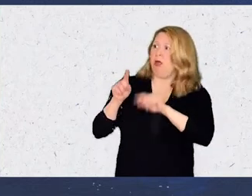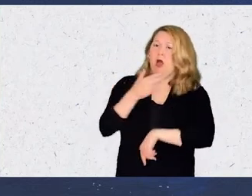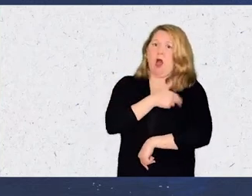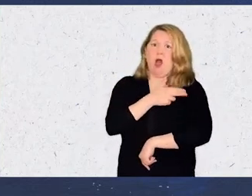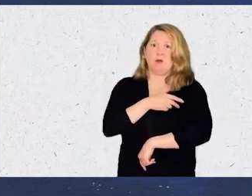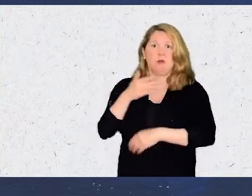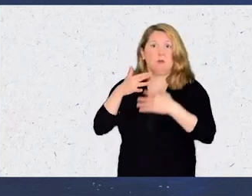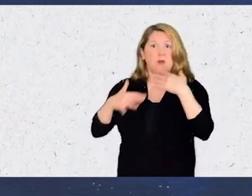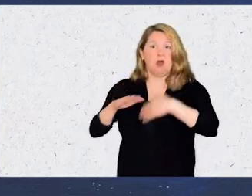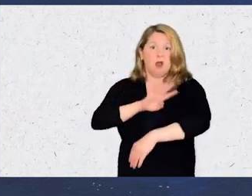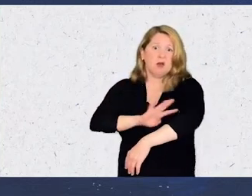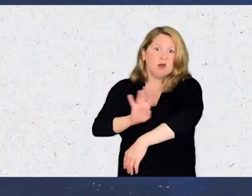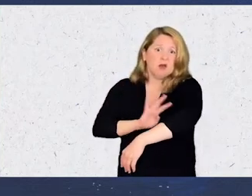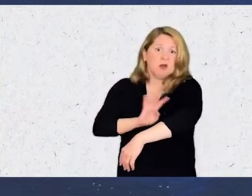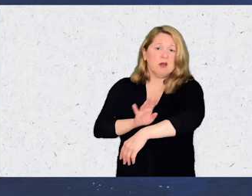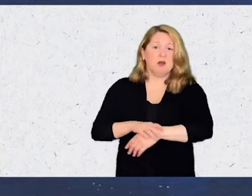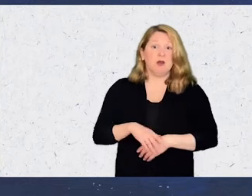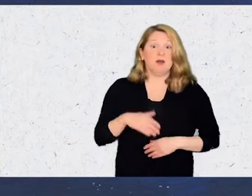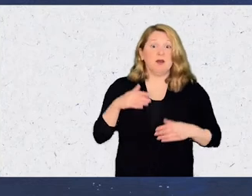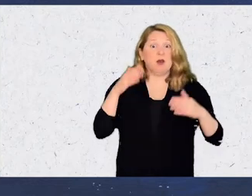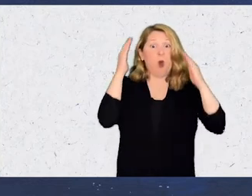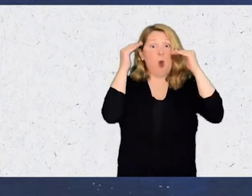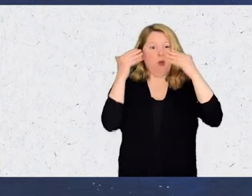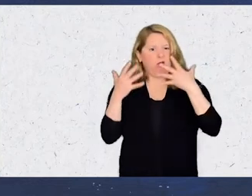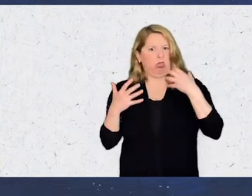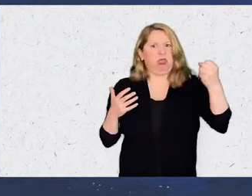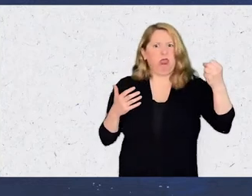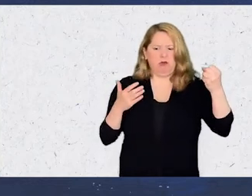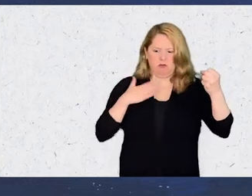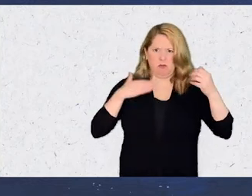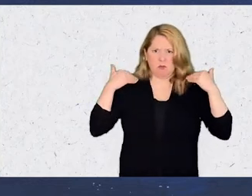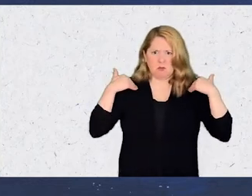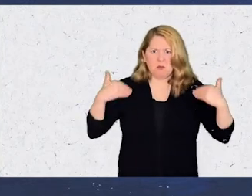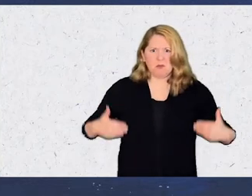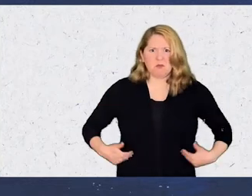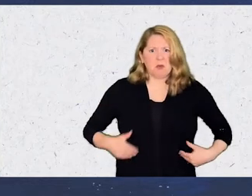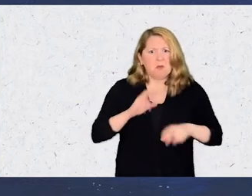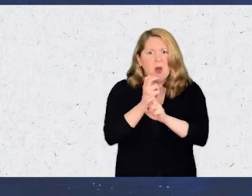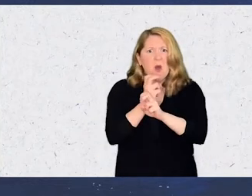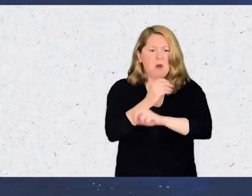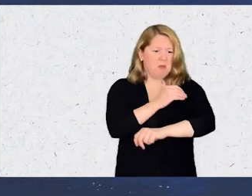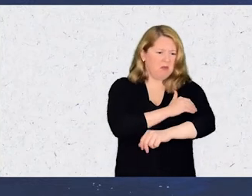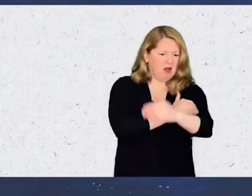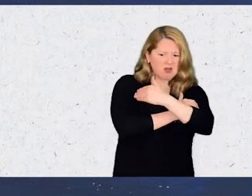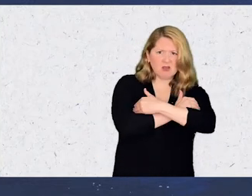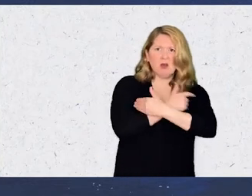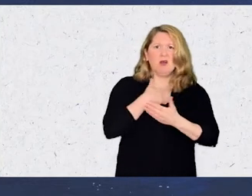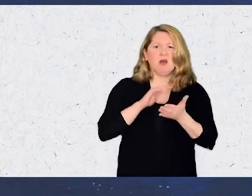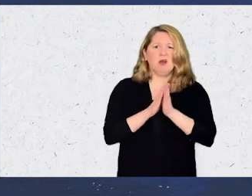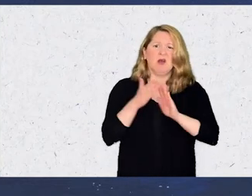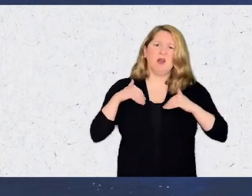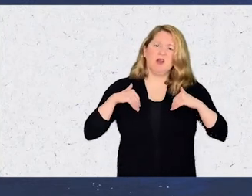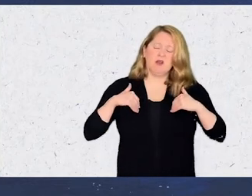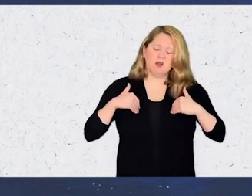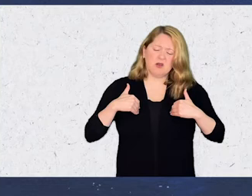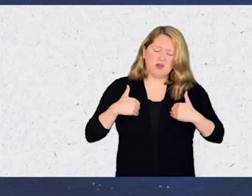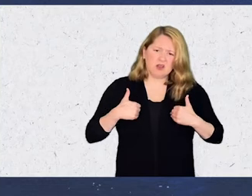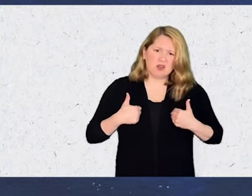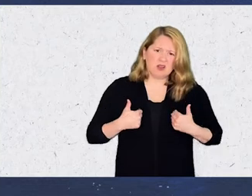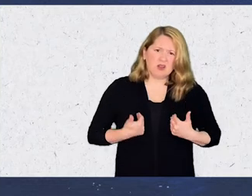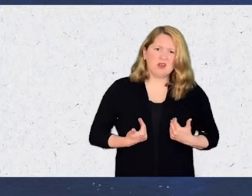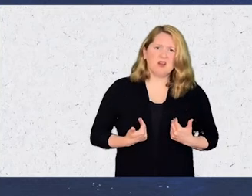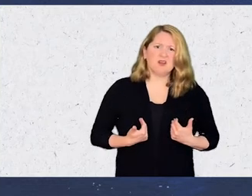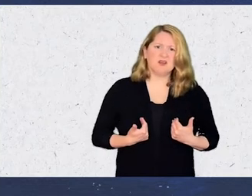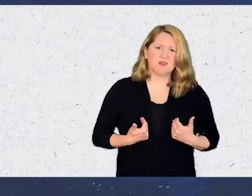vials of blood draws. Hope seeped from my cells and bones and muscles, leaving me